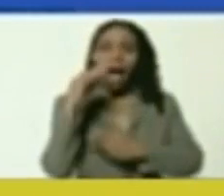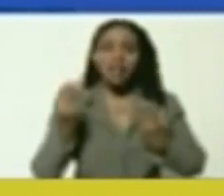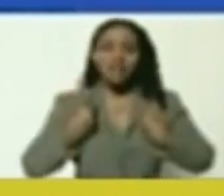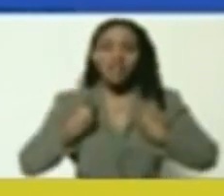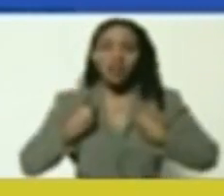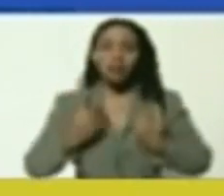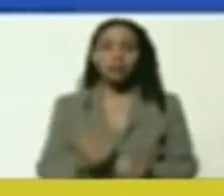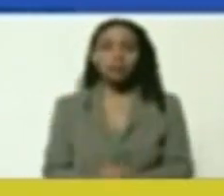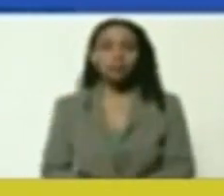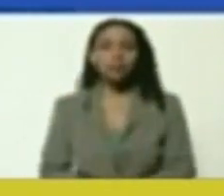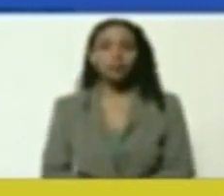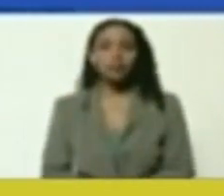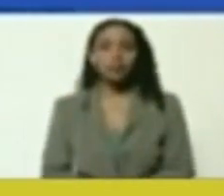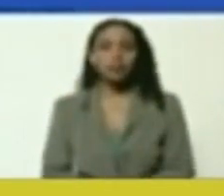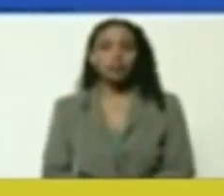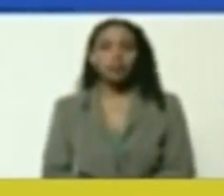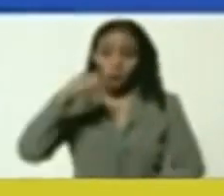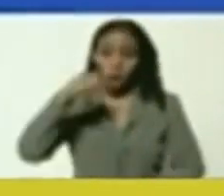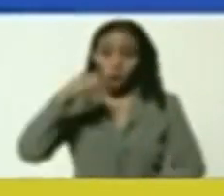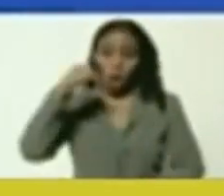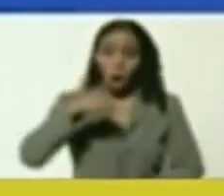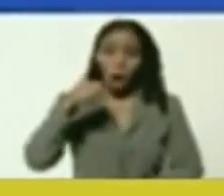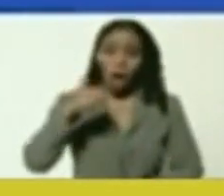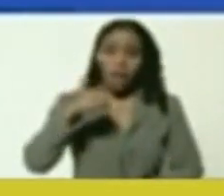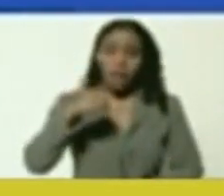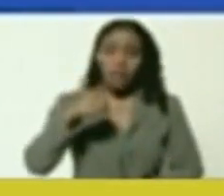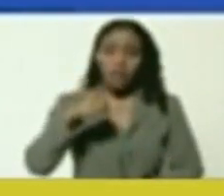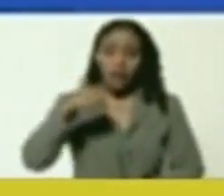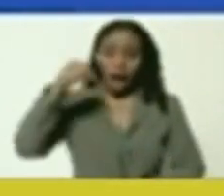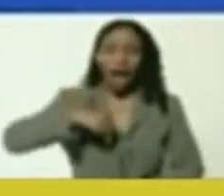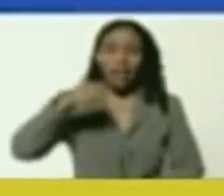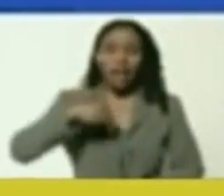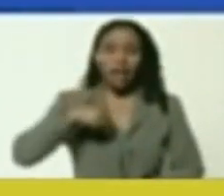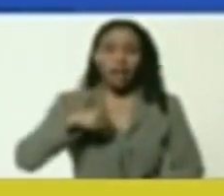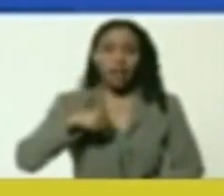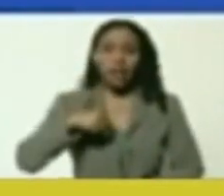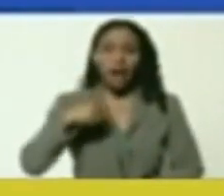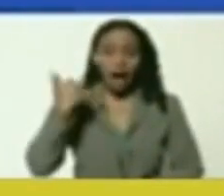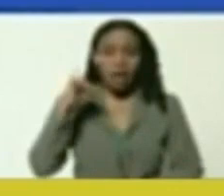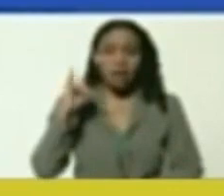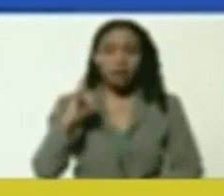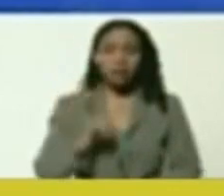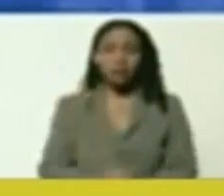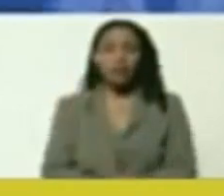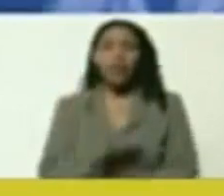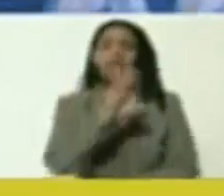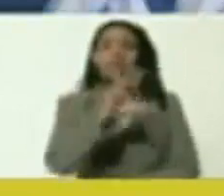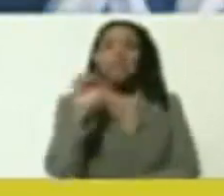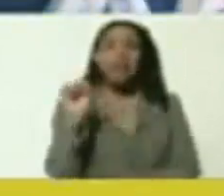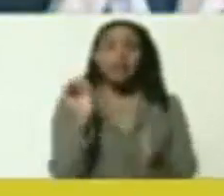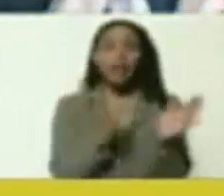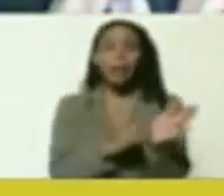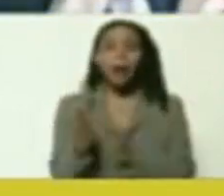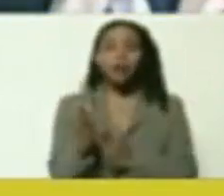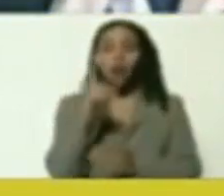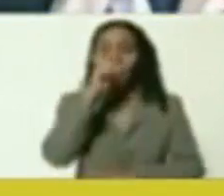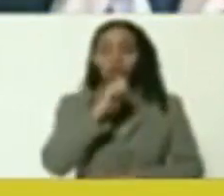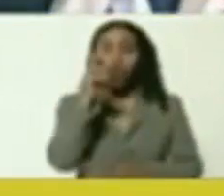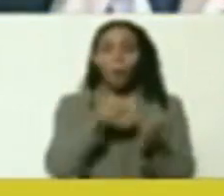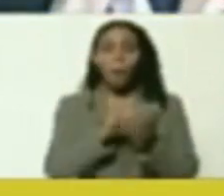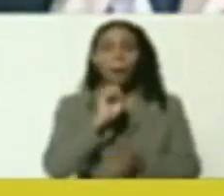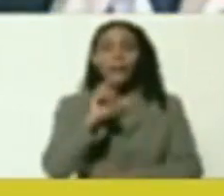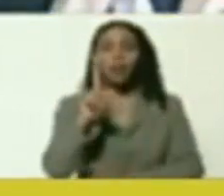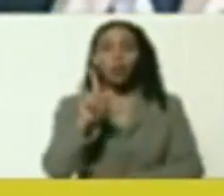hope is alive. And today here, Borisov, March